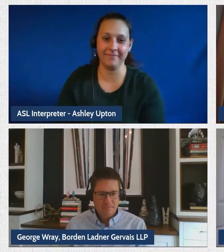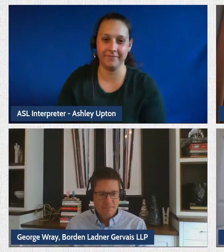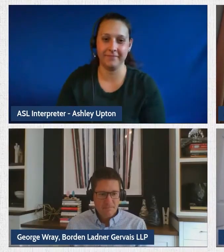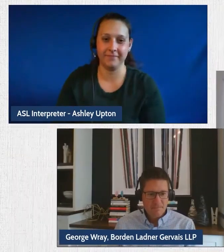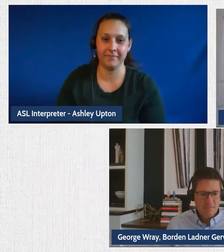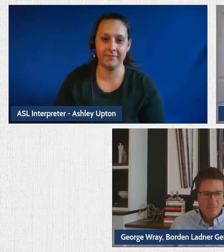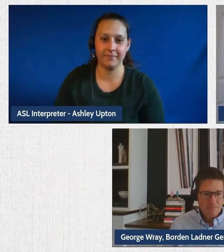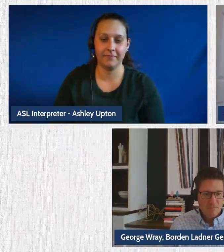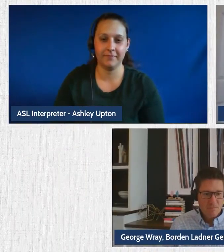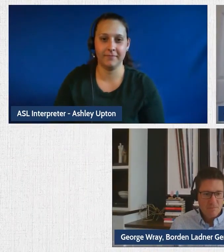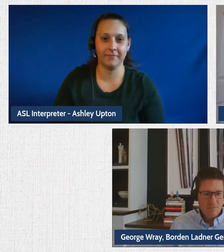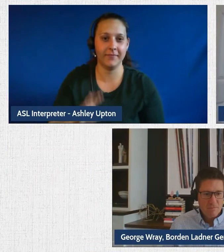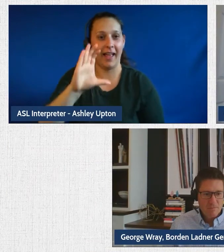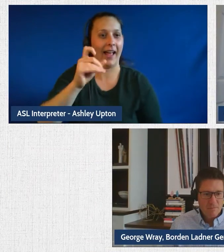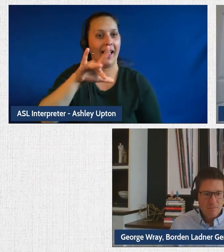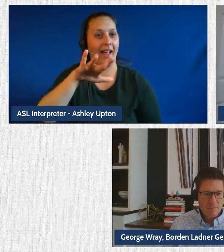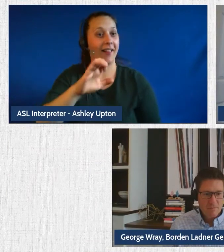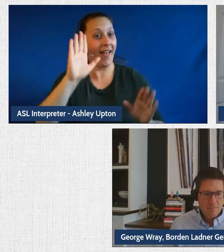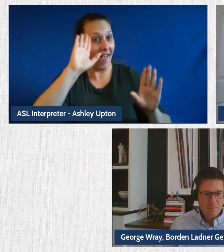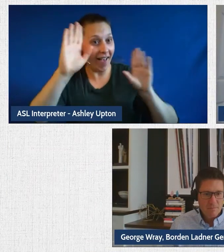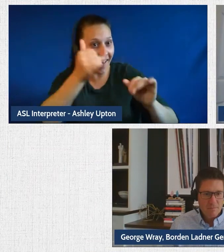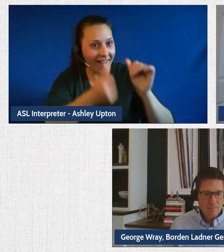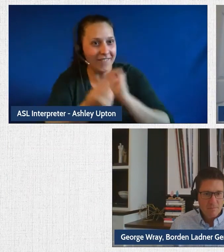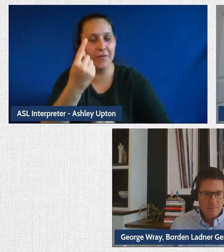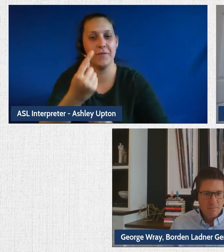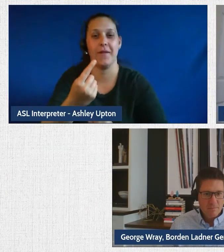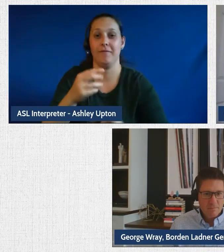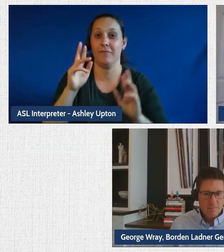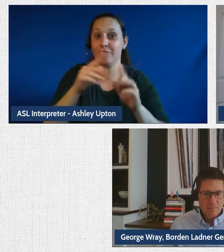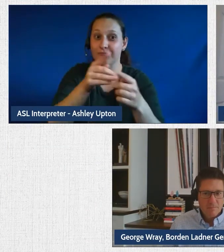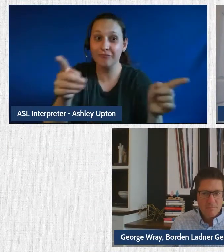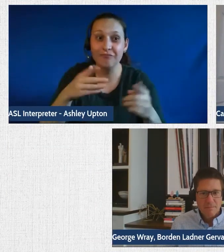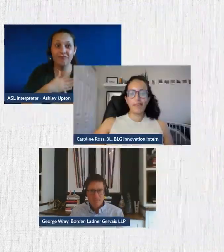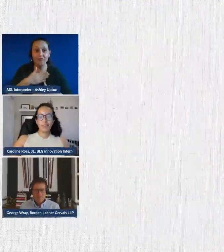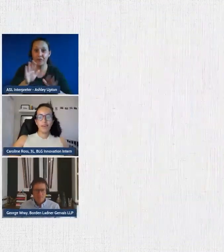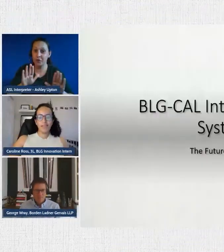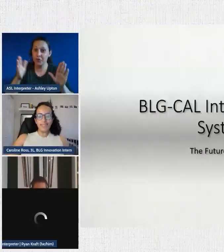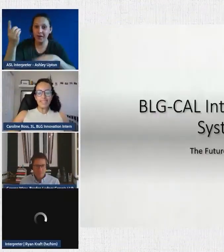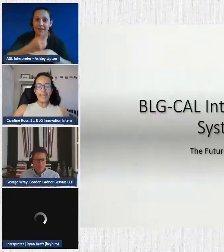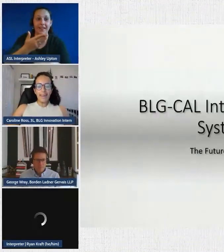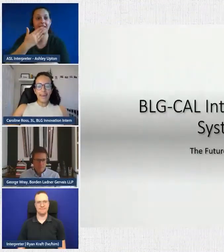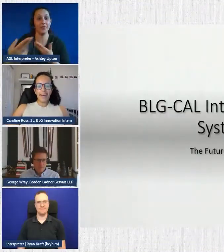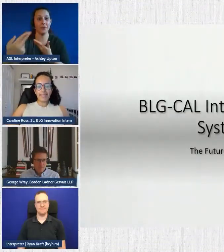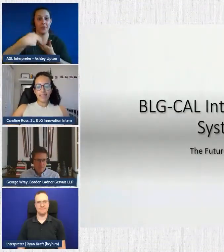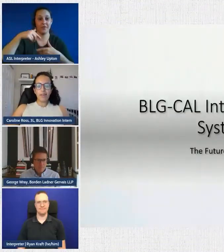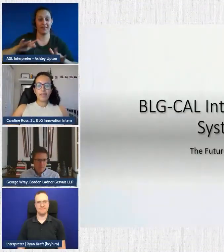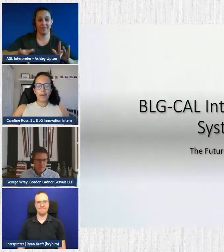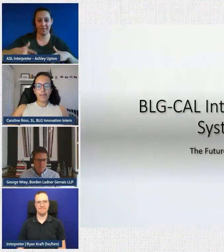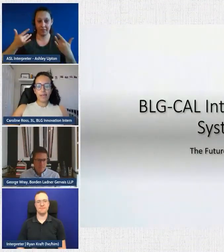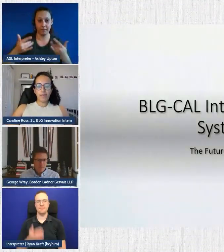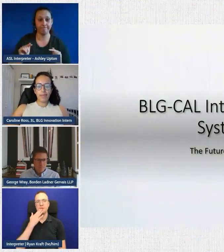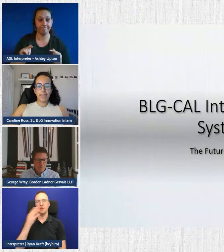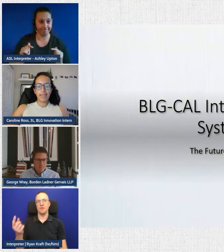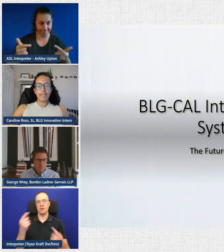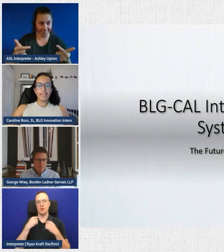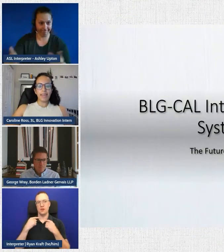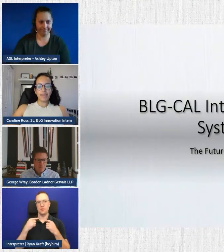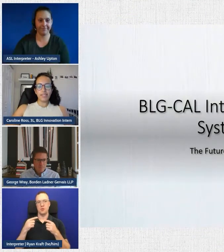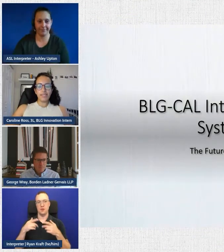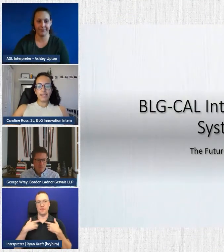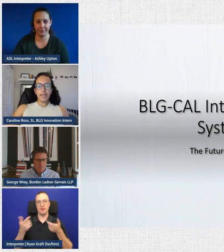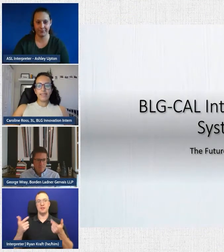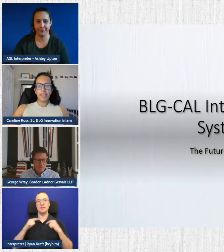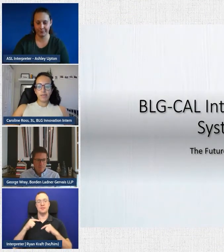Hi, everyone. I hope you're all having a great day. And thank you for coming out to our event. Today, I'll be talking about the